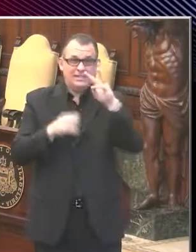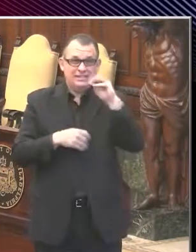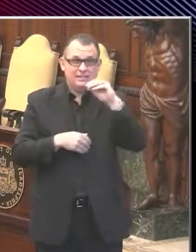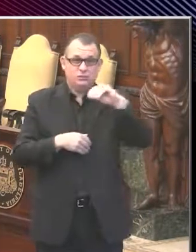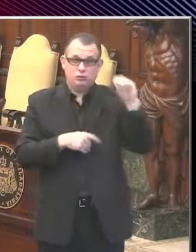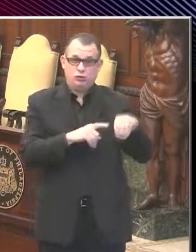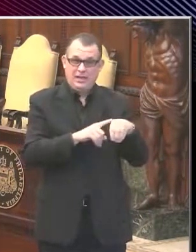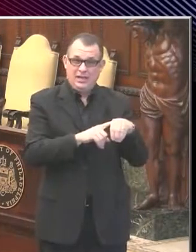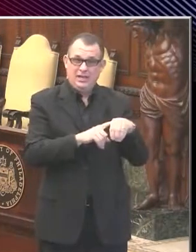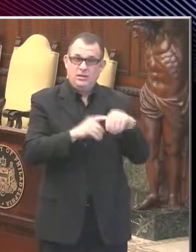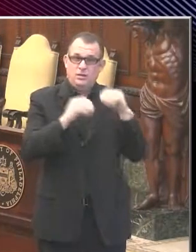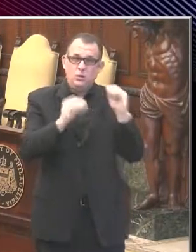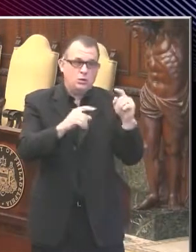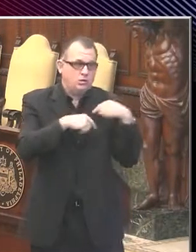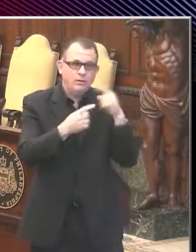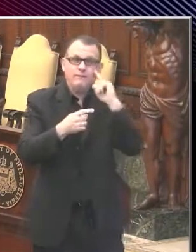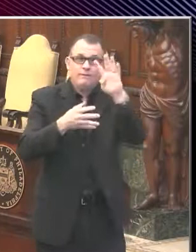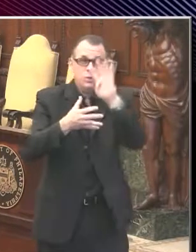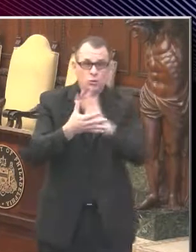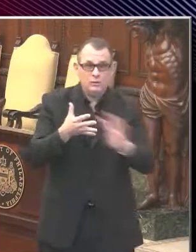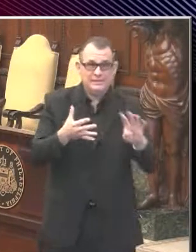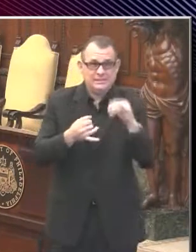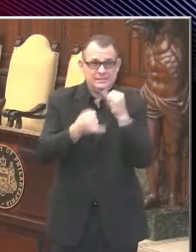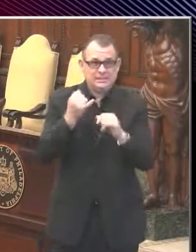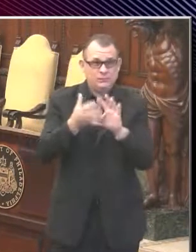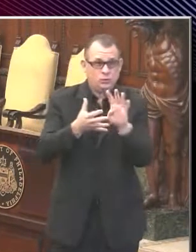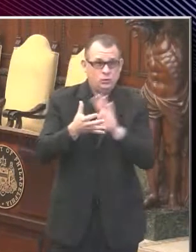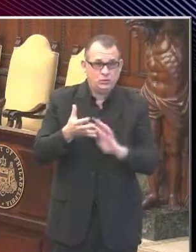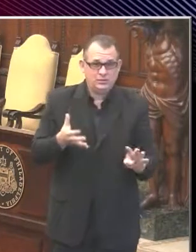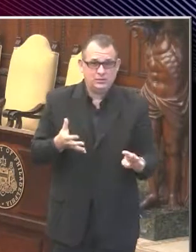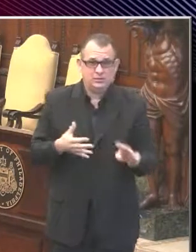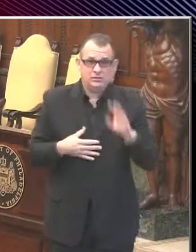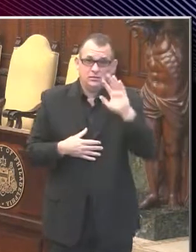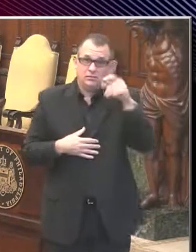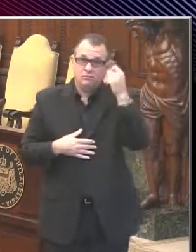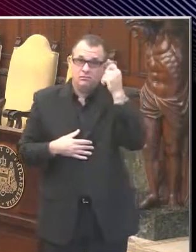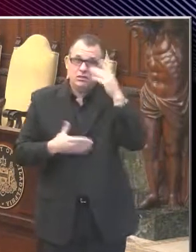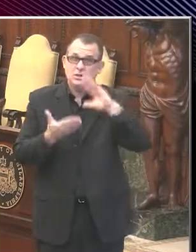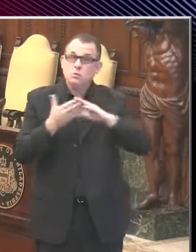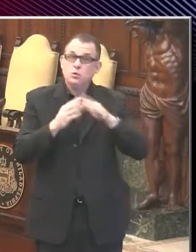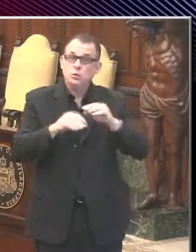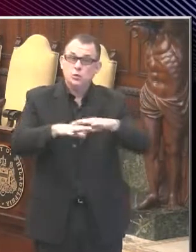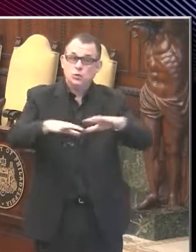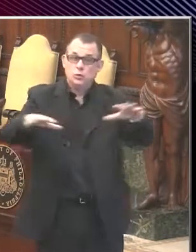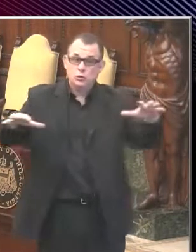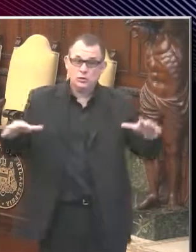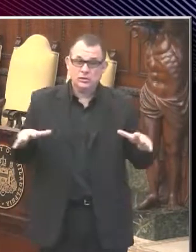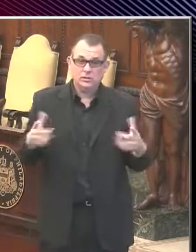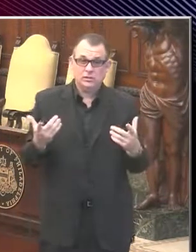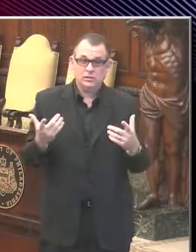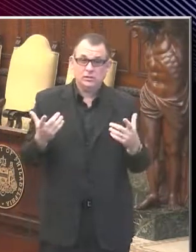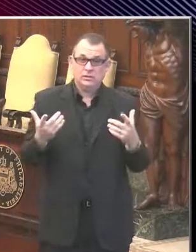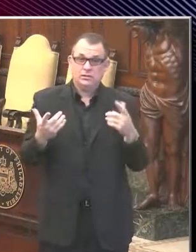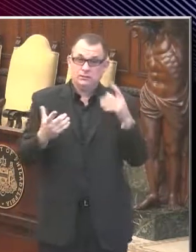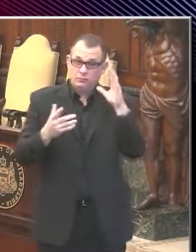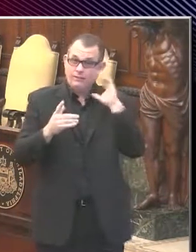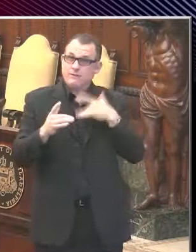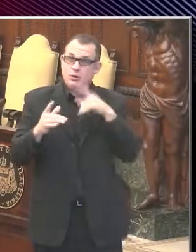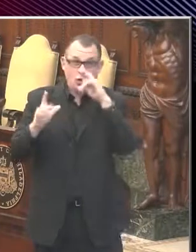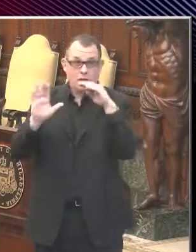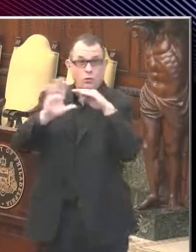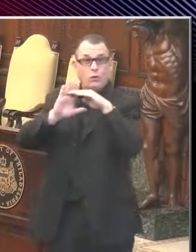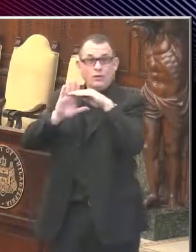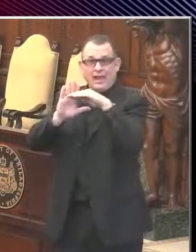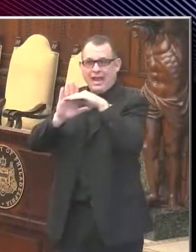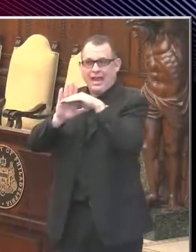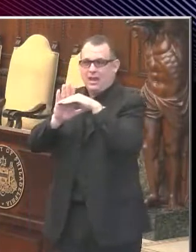four weeks. At the same time, the cases in the community are no longer decreasing. Cases in the last week have averaged more